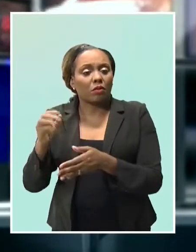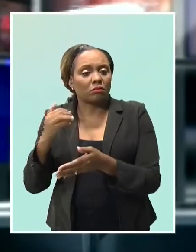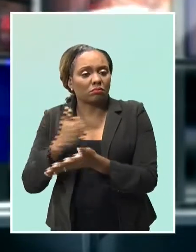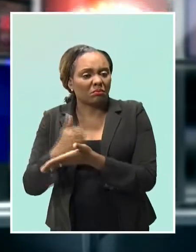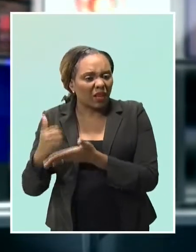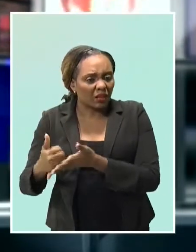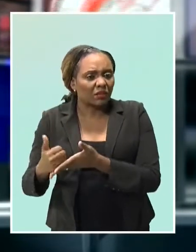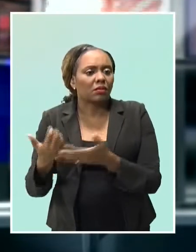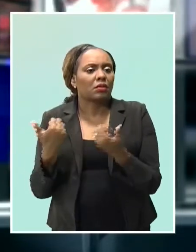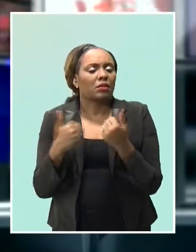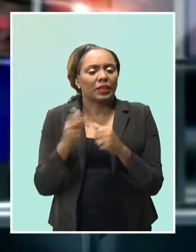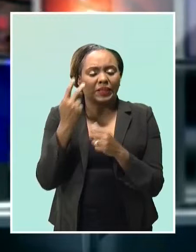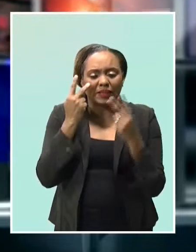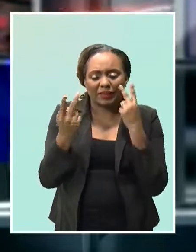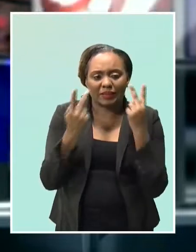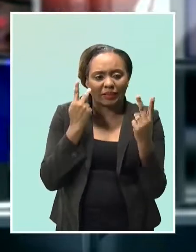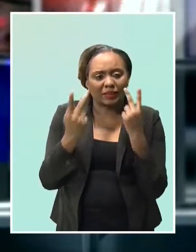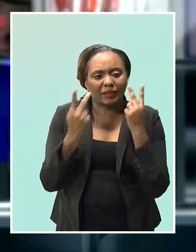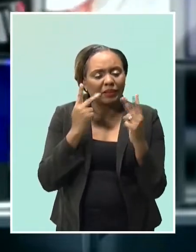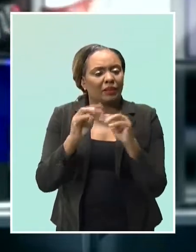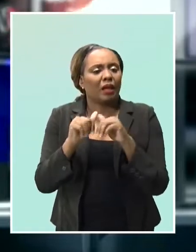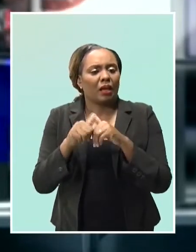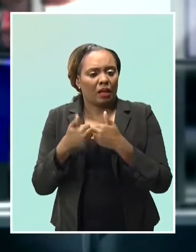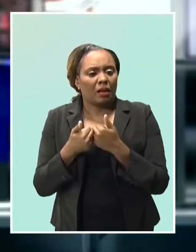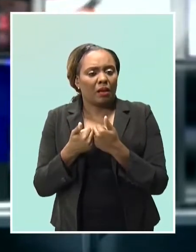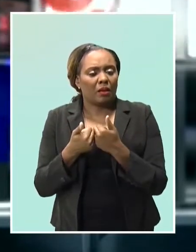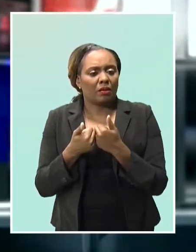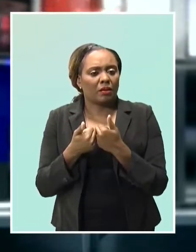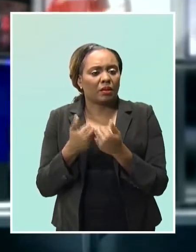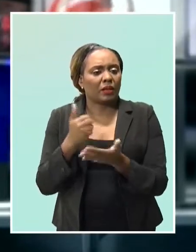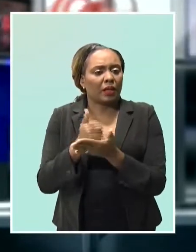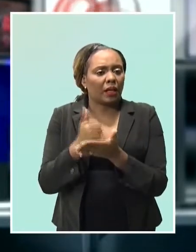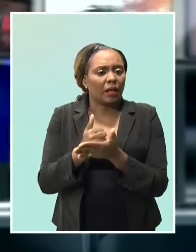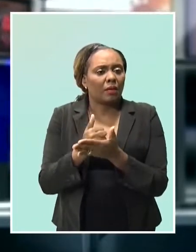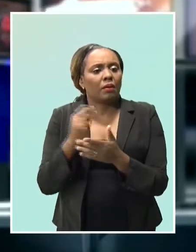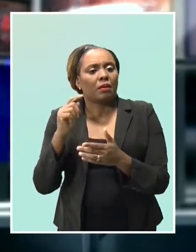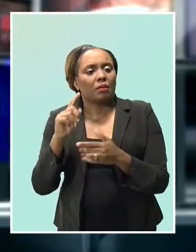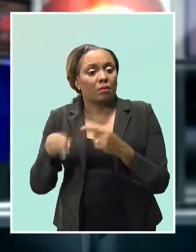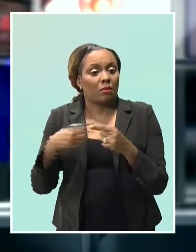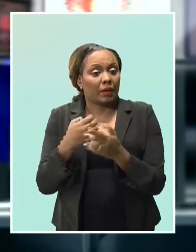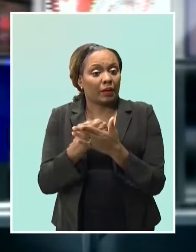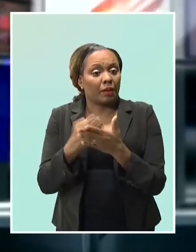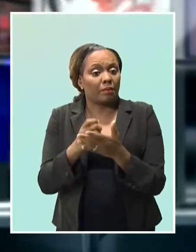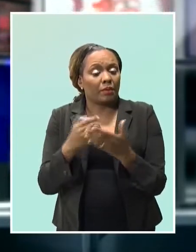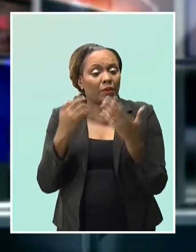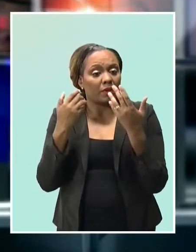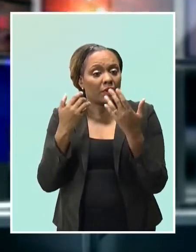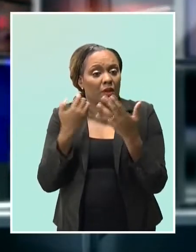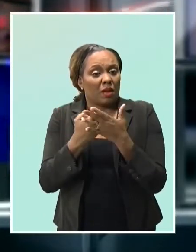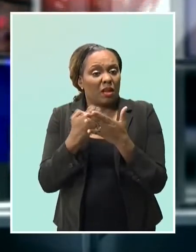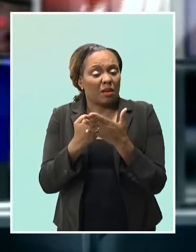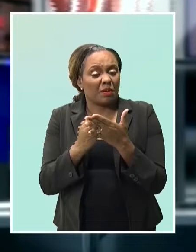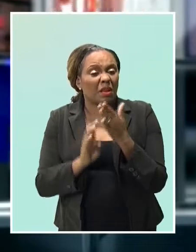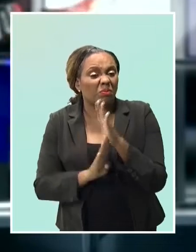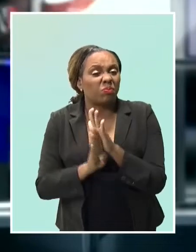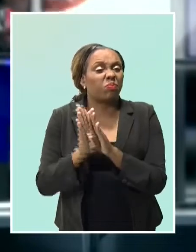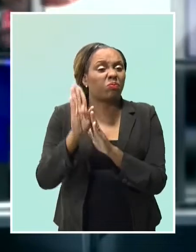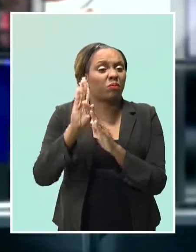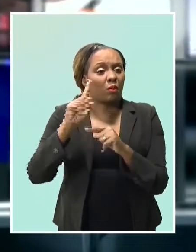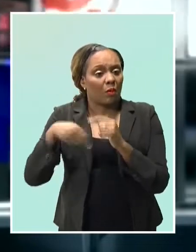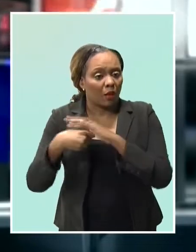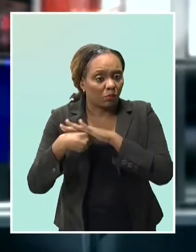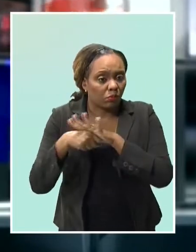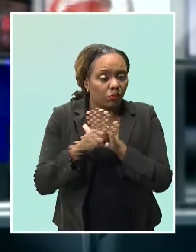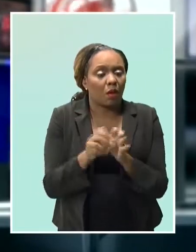effects of COVID-19 and should help to preserve financial stability and enable a faster turnaround in the economy once the